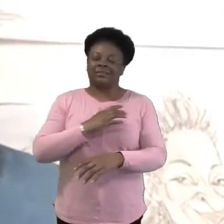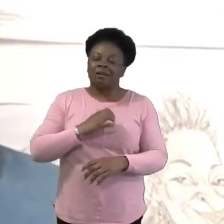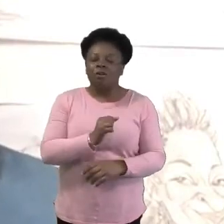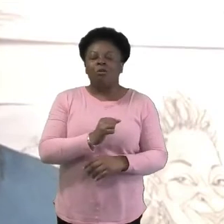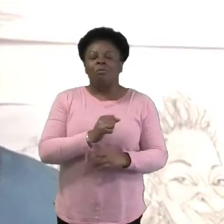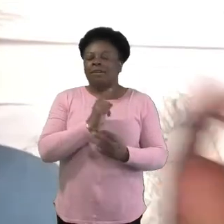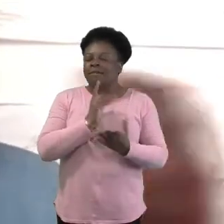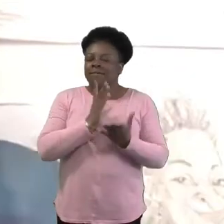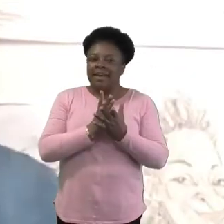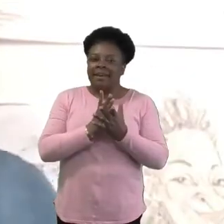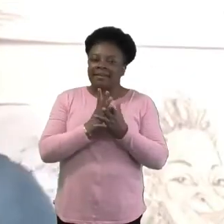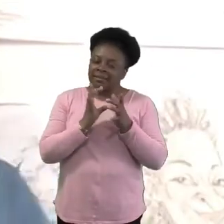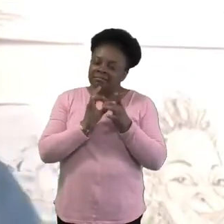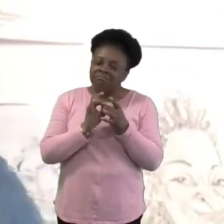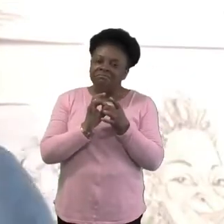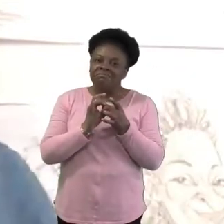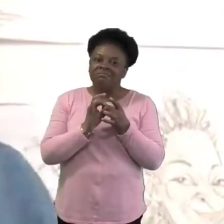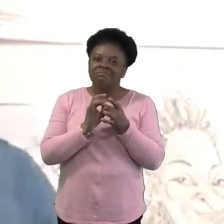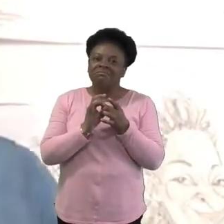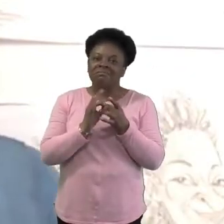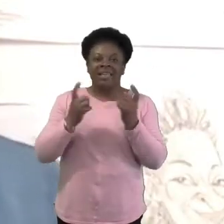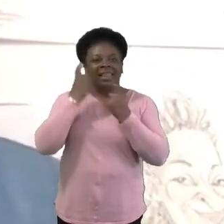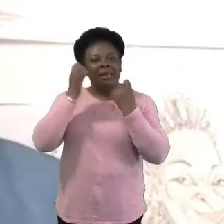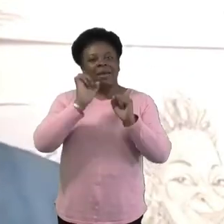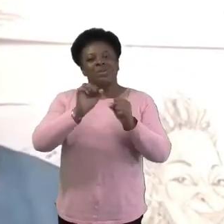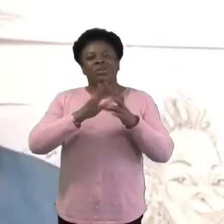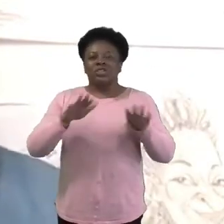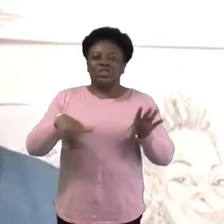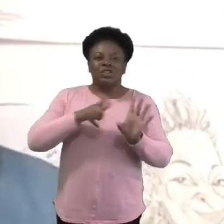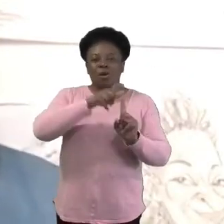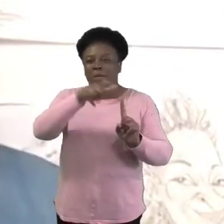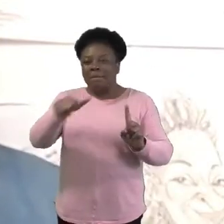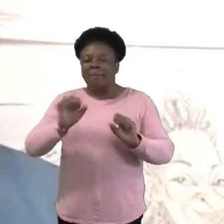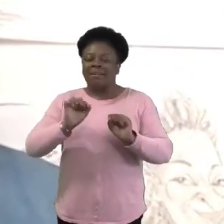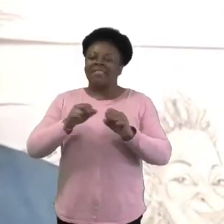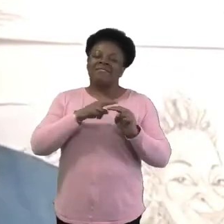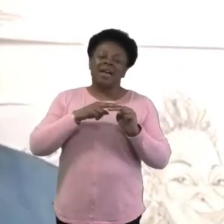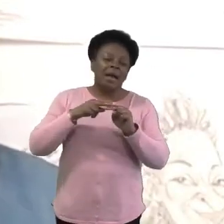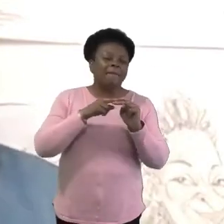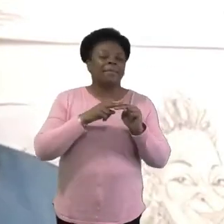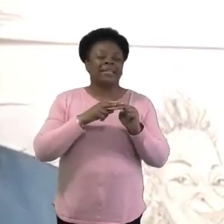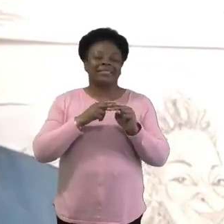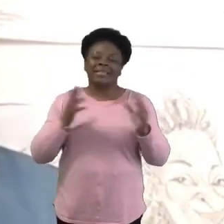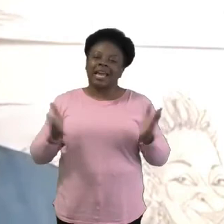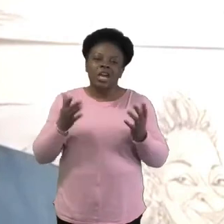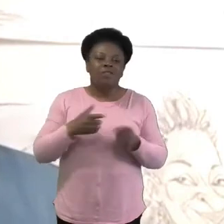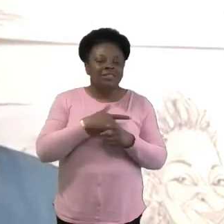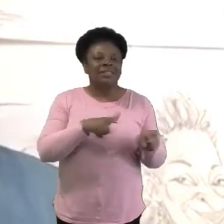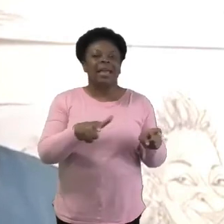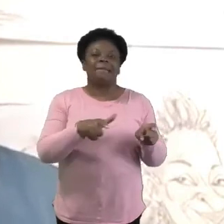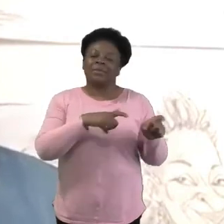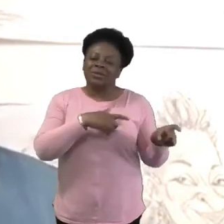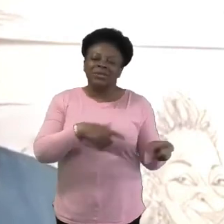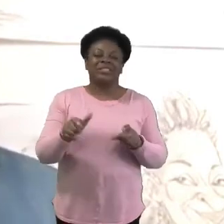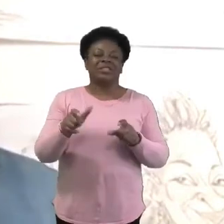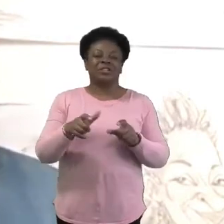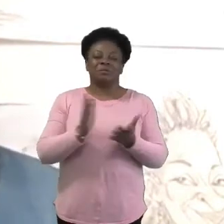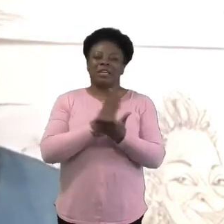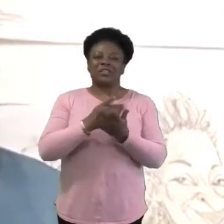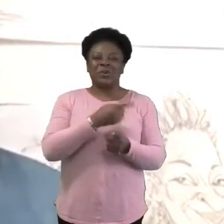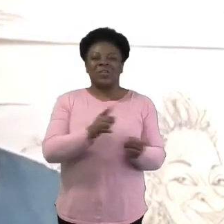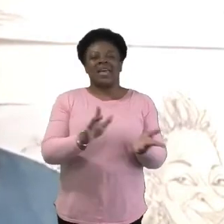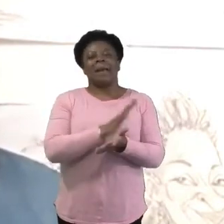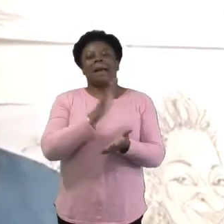um, keep your children, your young people, your families, keep them encouraged, keep them happy, keep them